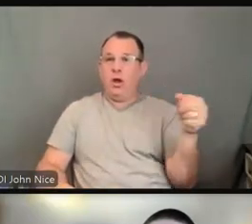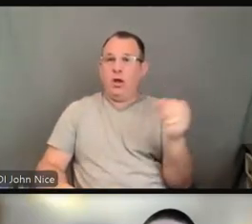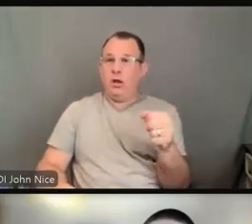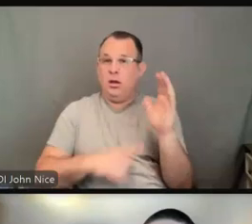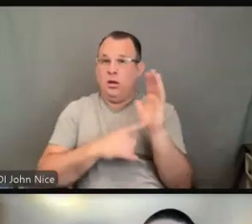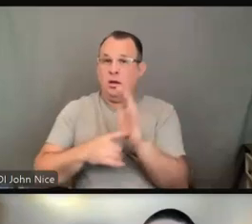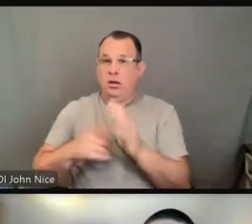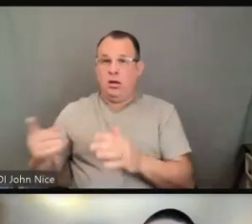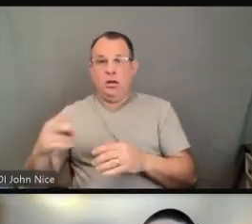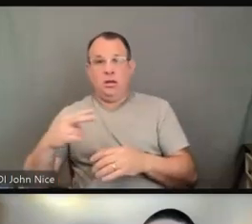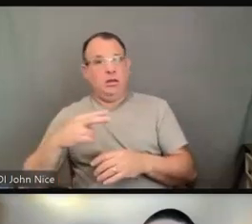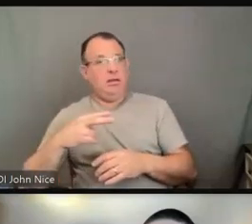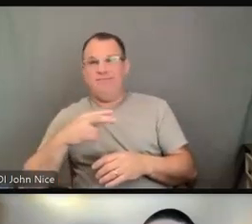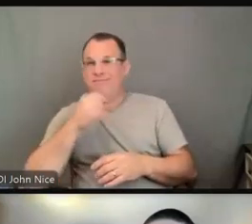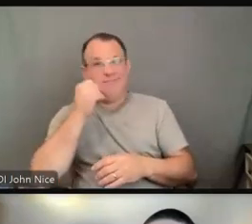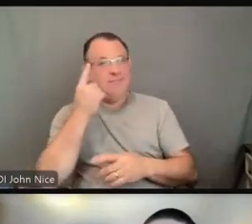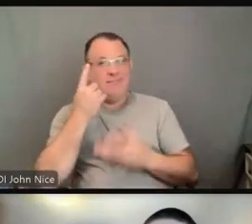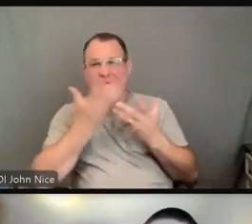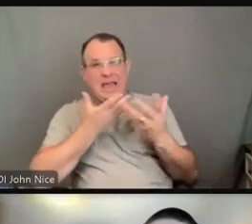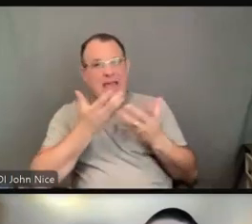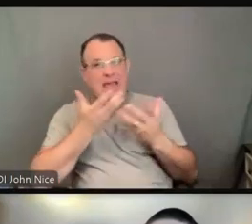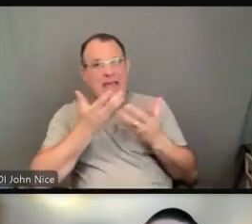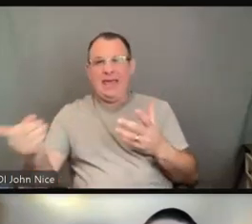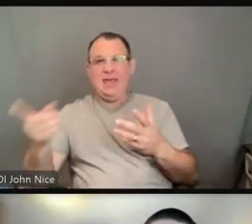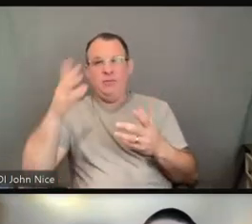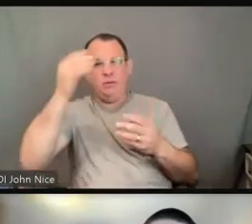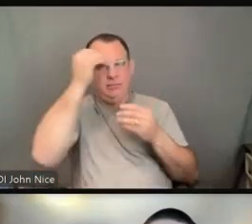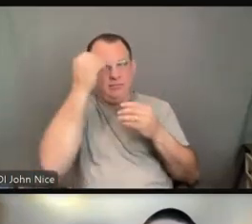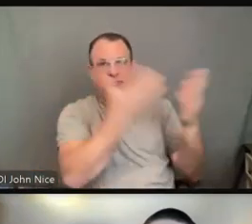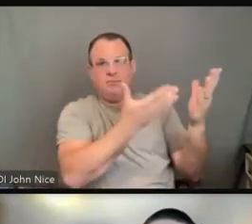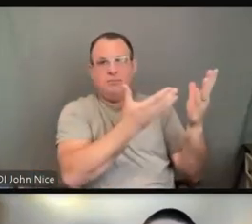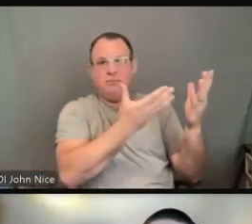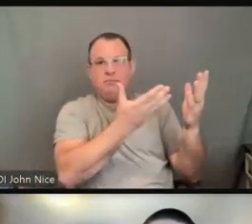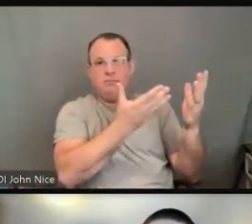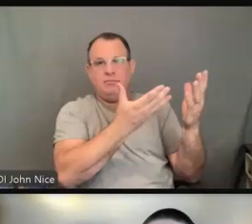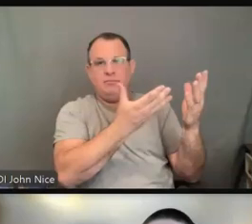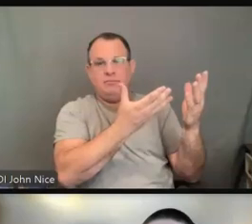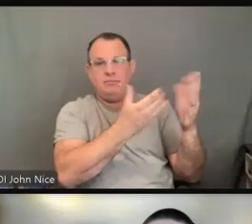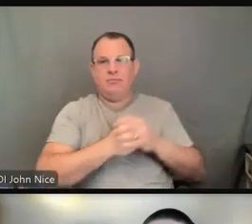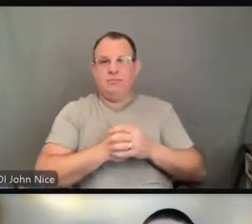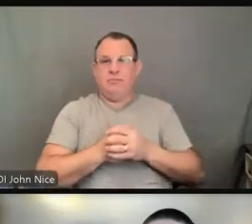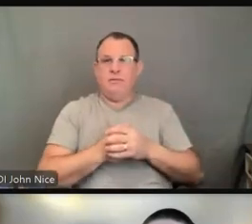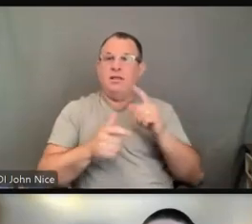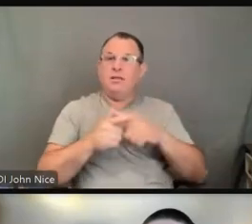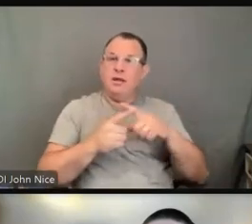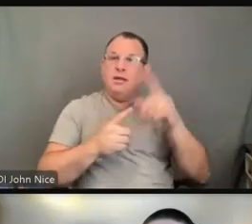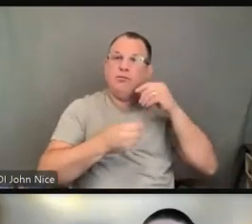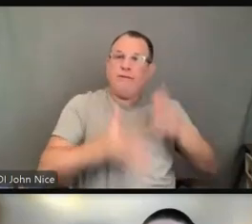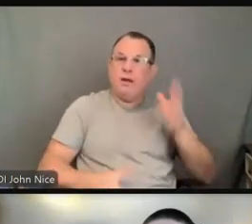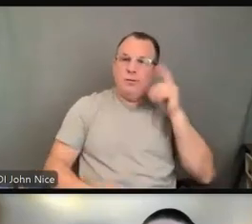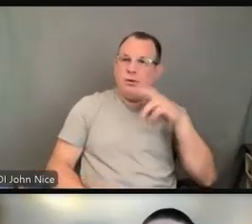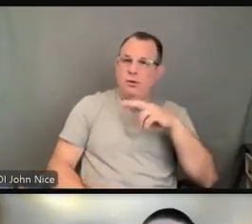then that needs to be conveyed, and then the covered entity, the provider, should